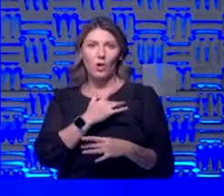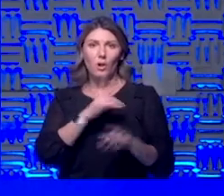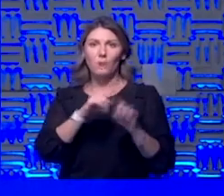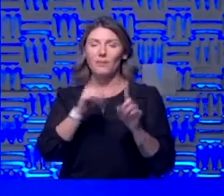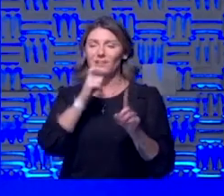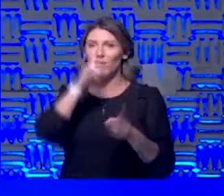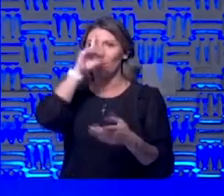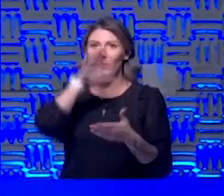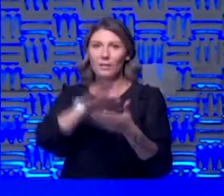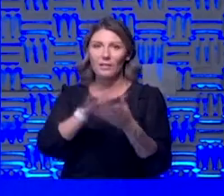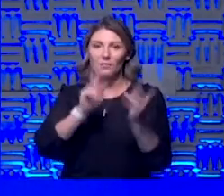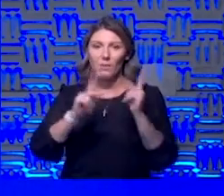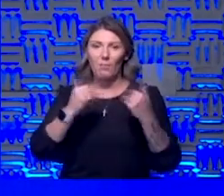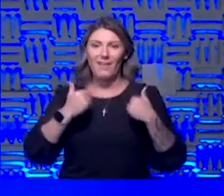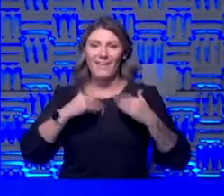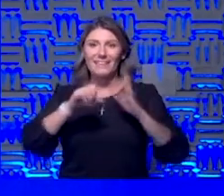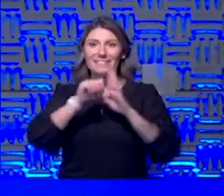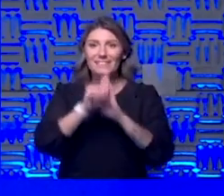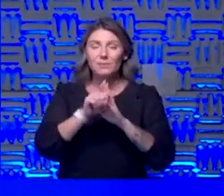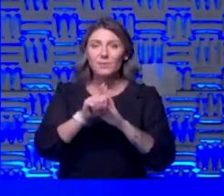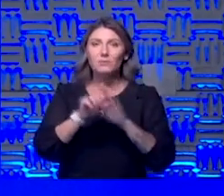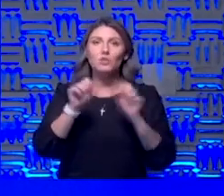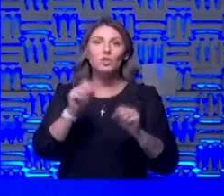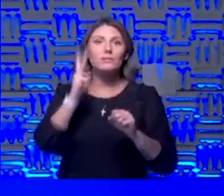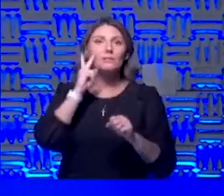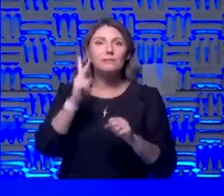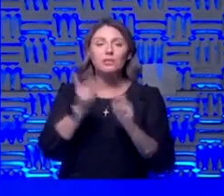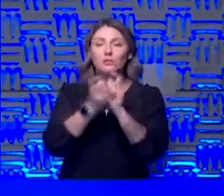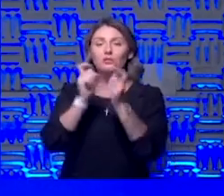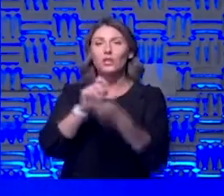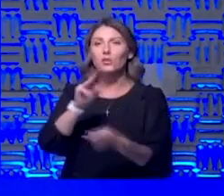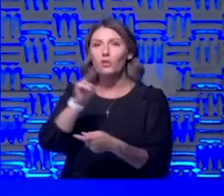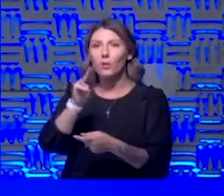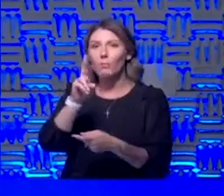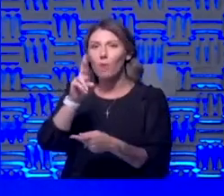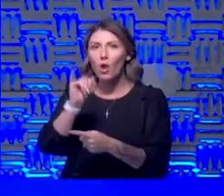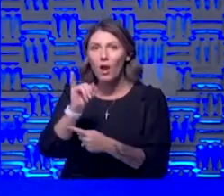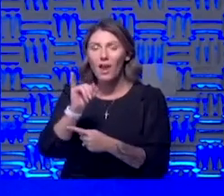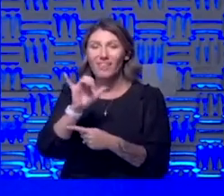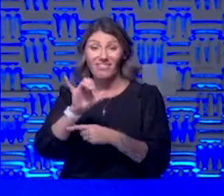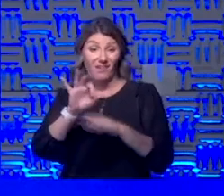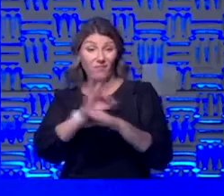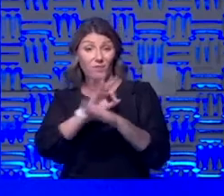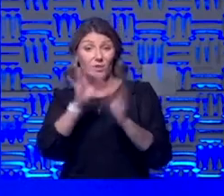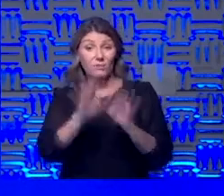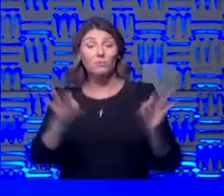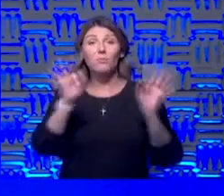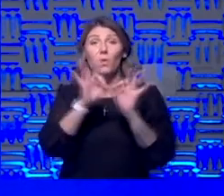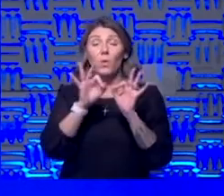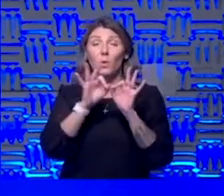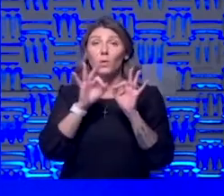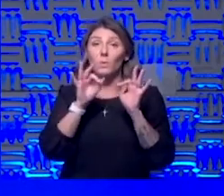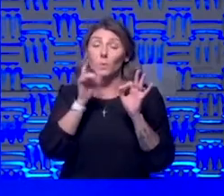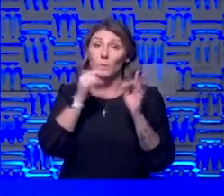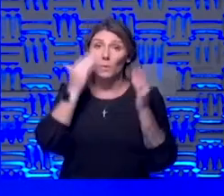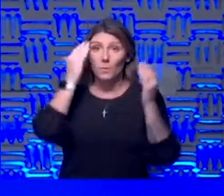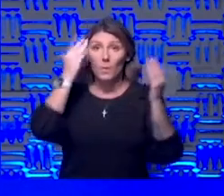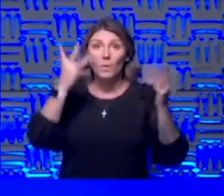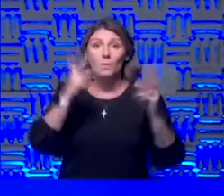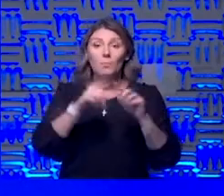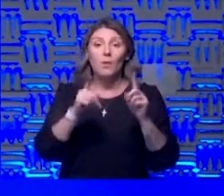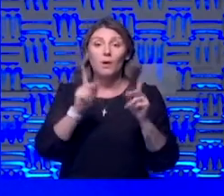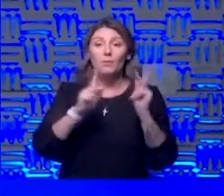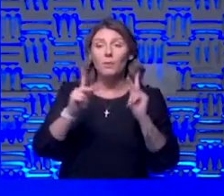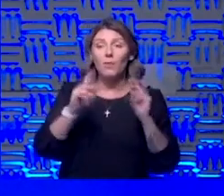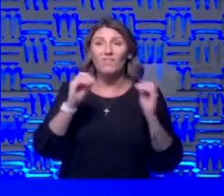don't believe people really had symptoms they could see mri changes so is it functionally important who knows we know that and understand that people who are